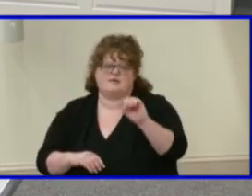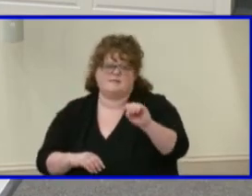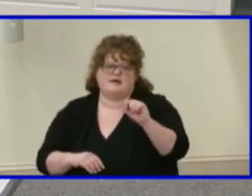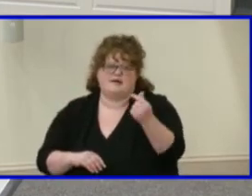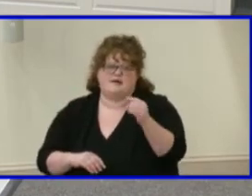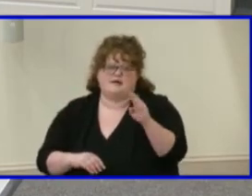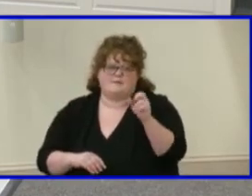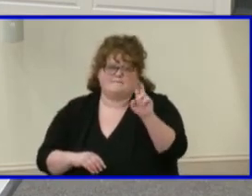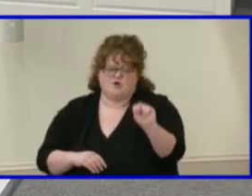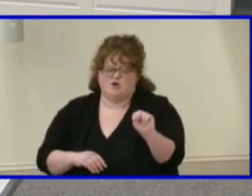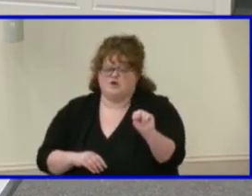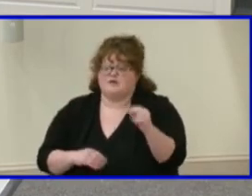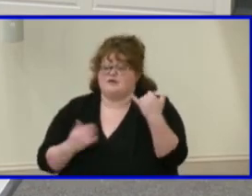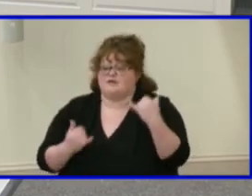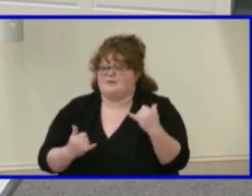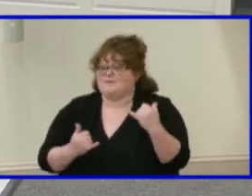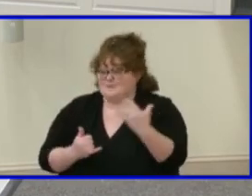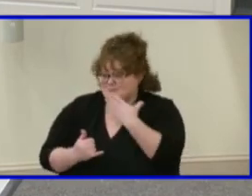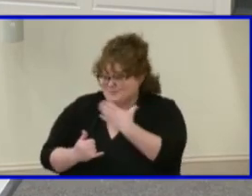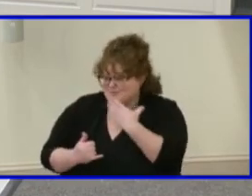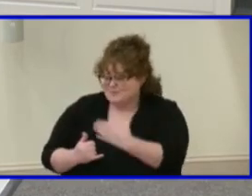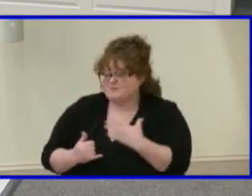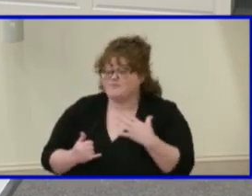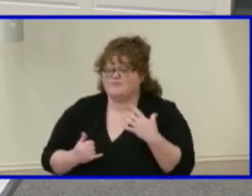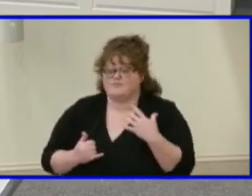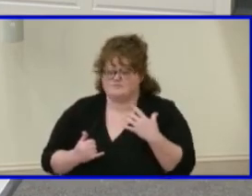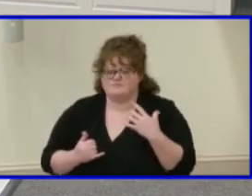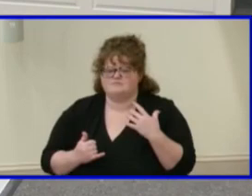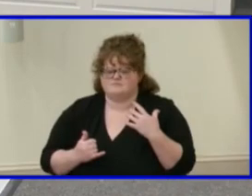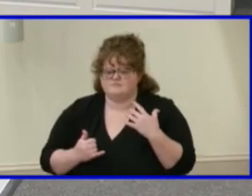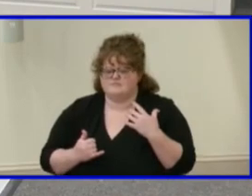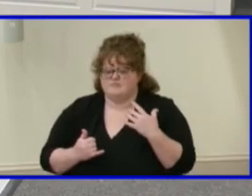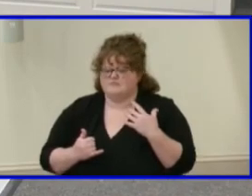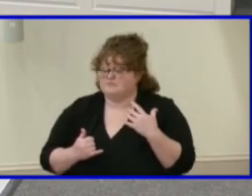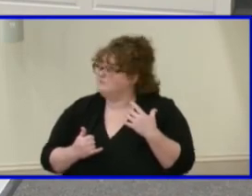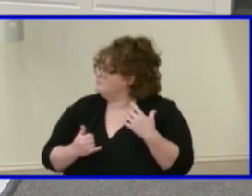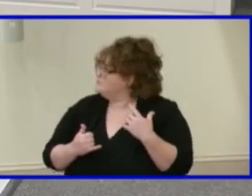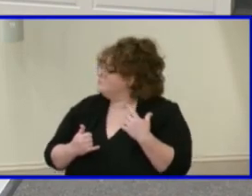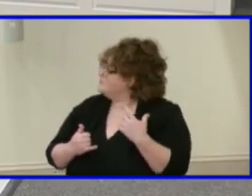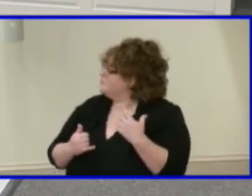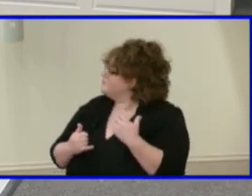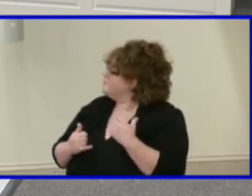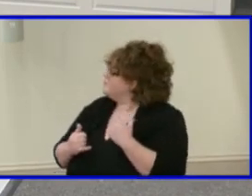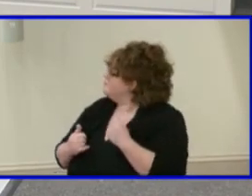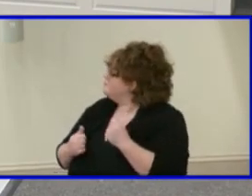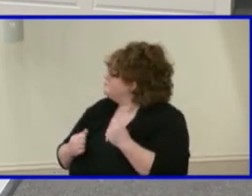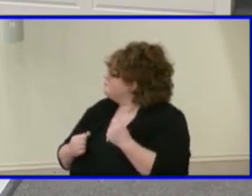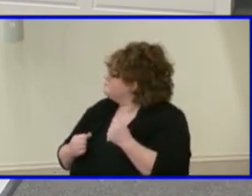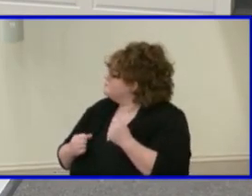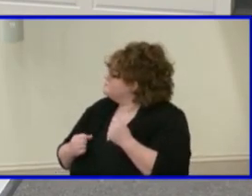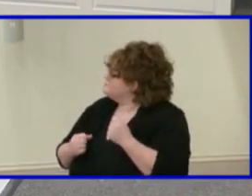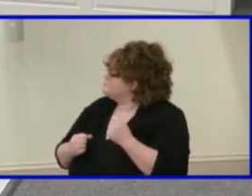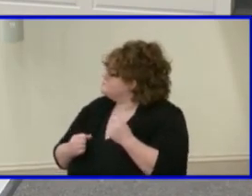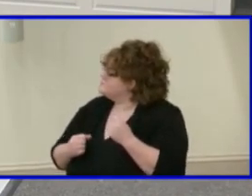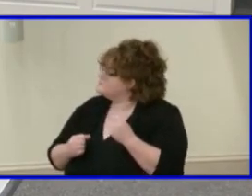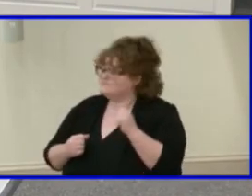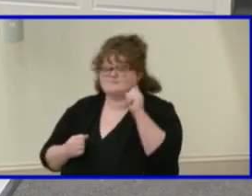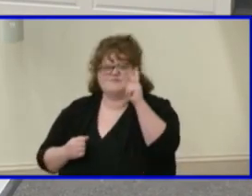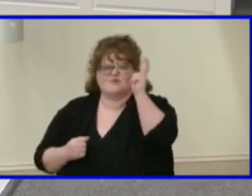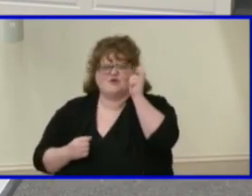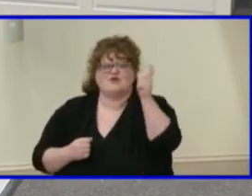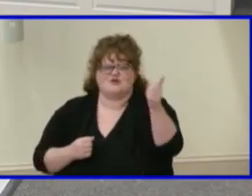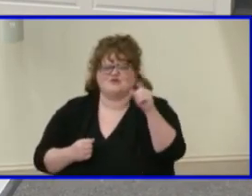you don't mind miss do you you don't mind sure it's fine all right one of you all right ms opera we heard you